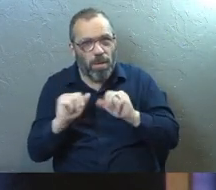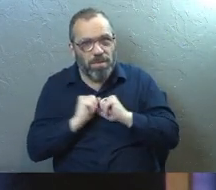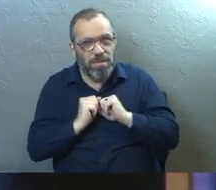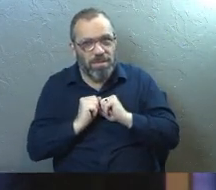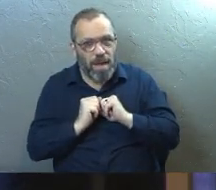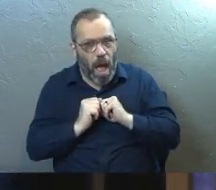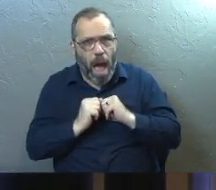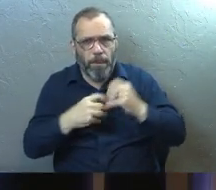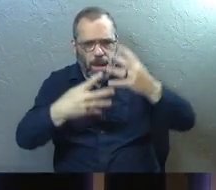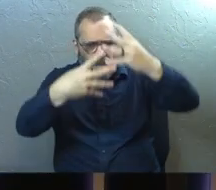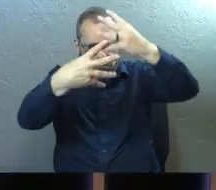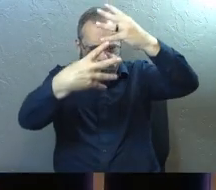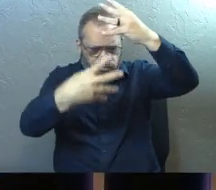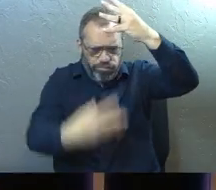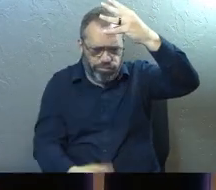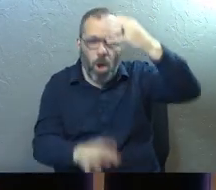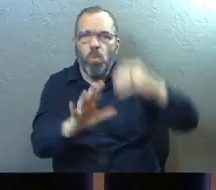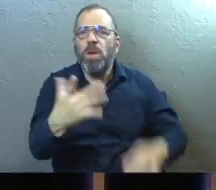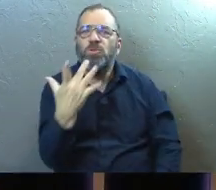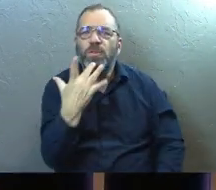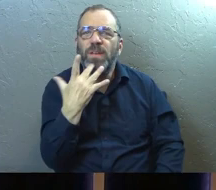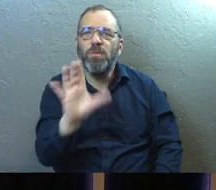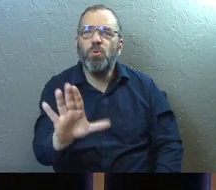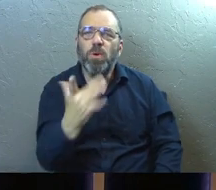It could have gone on. What's your favorite?